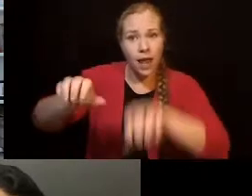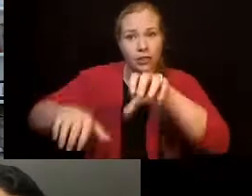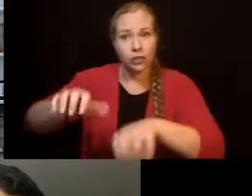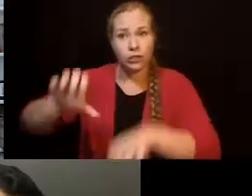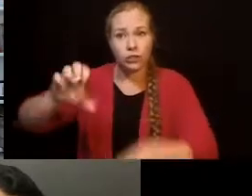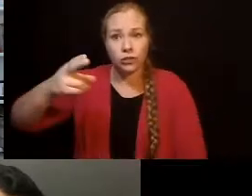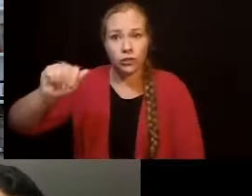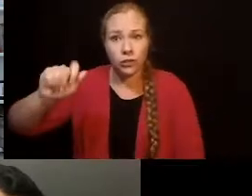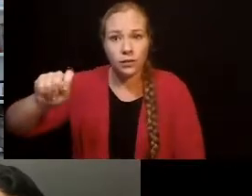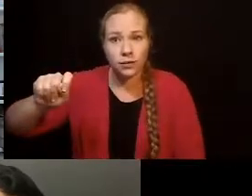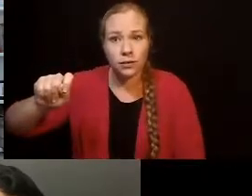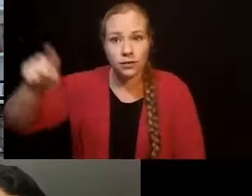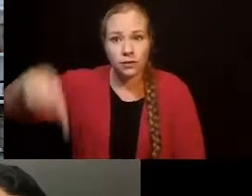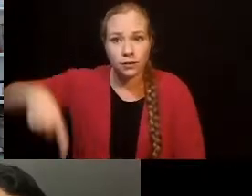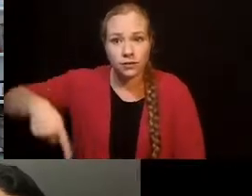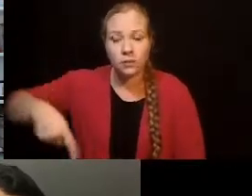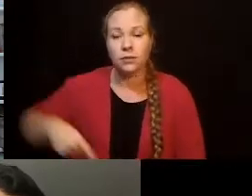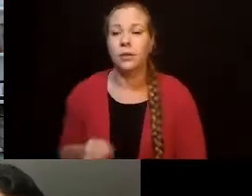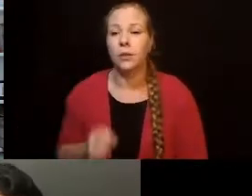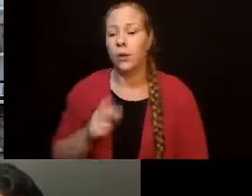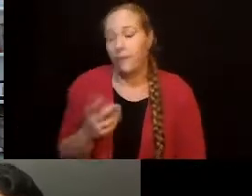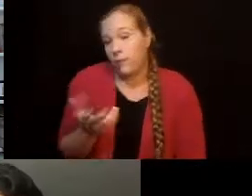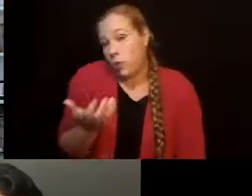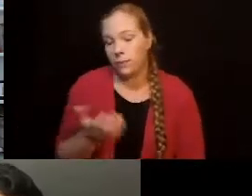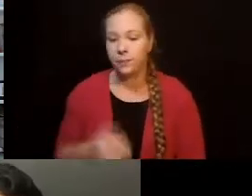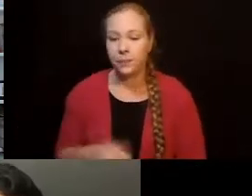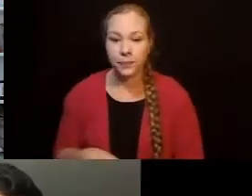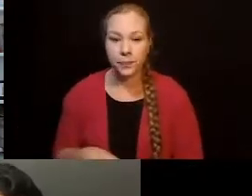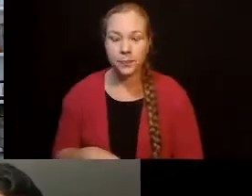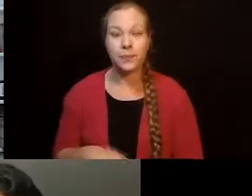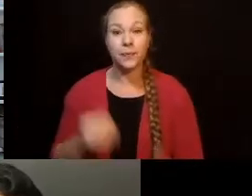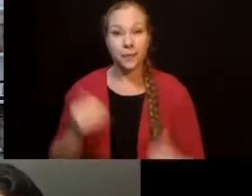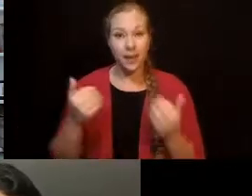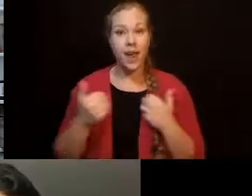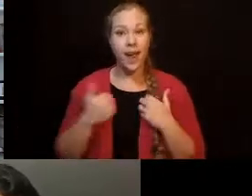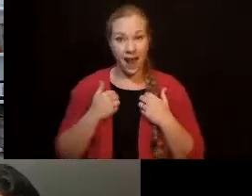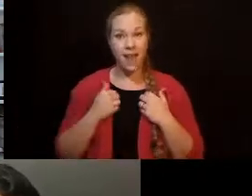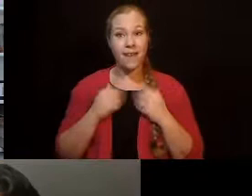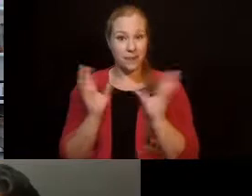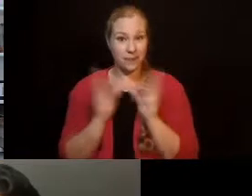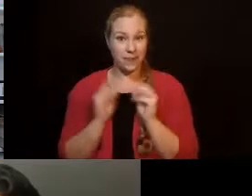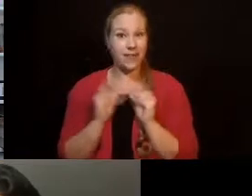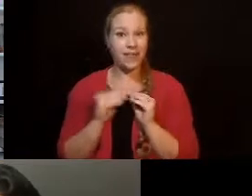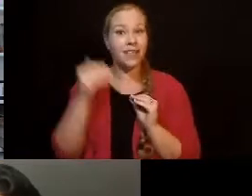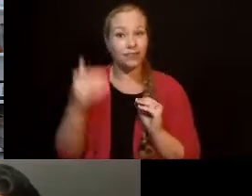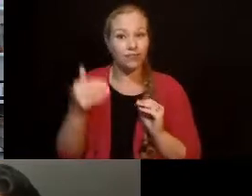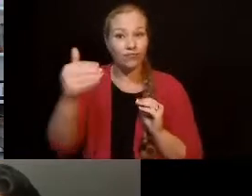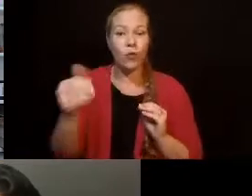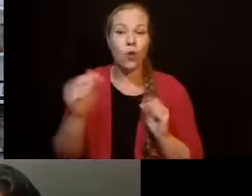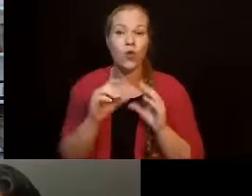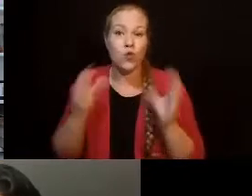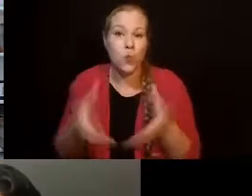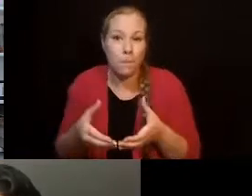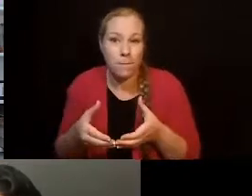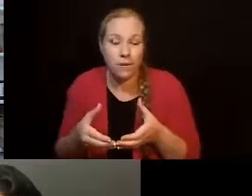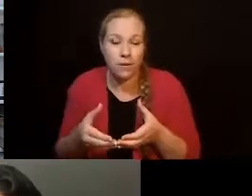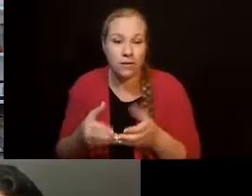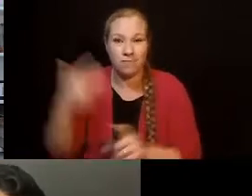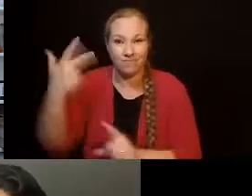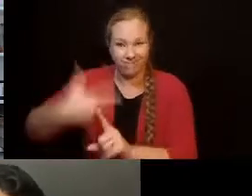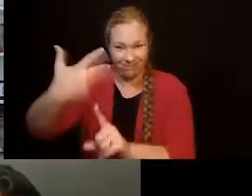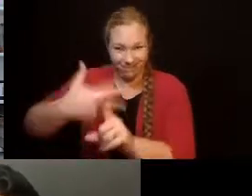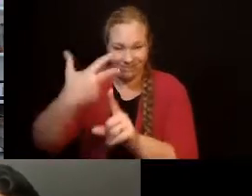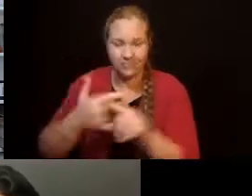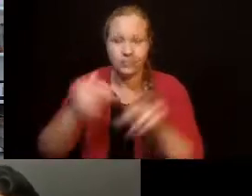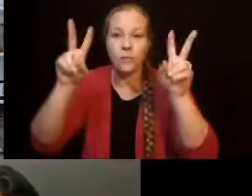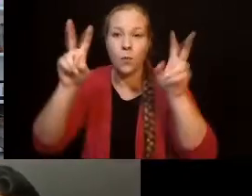We have a group that meets, um, right now they're meeting quarterly and it's called the home group housing options must exist.